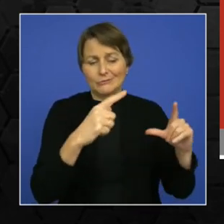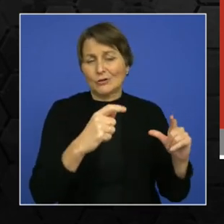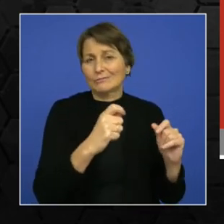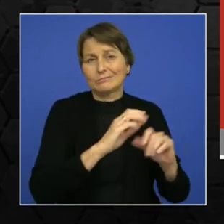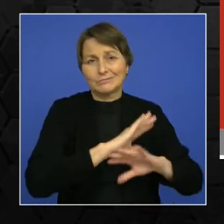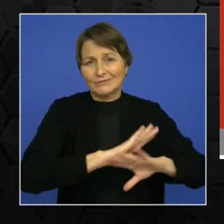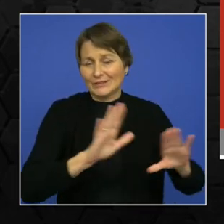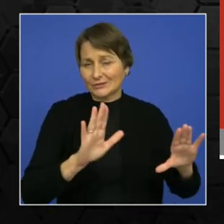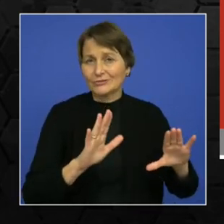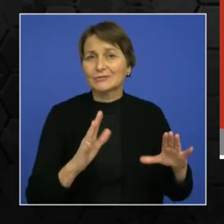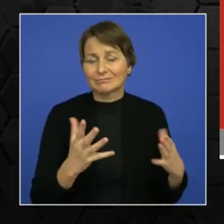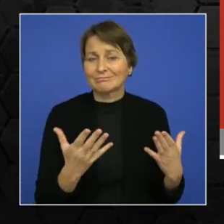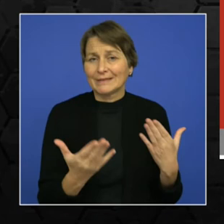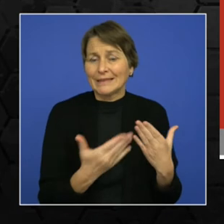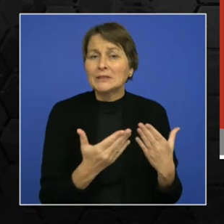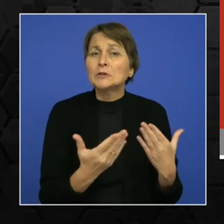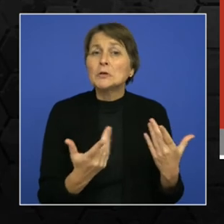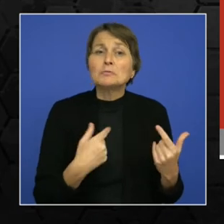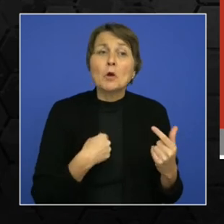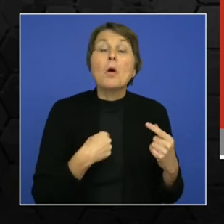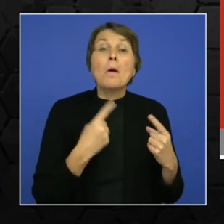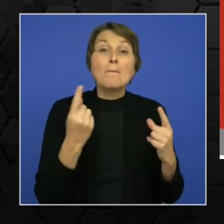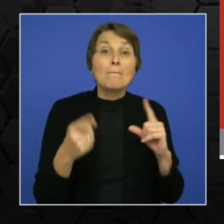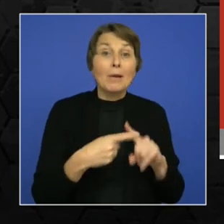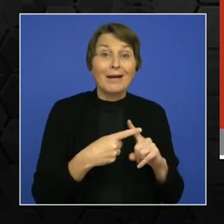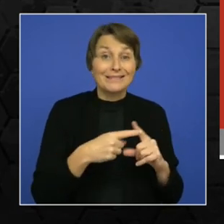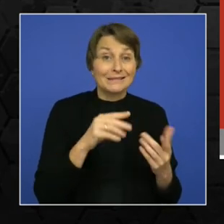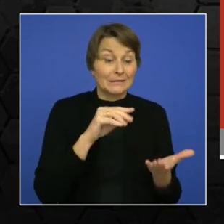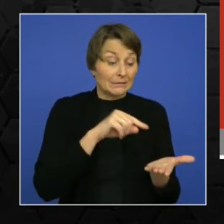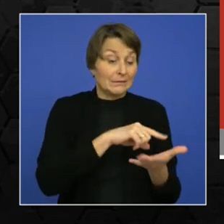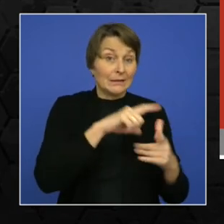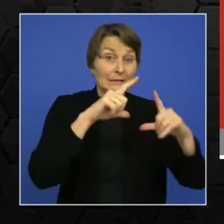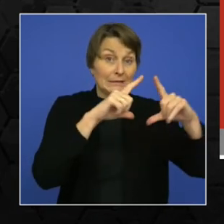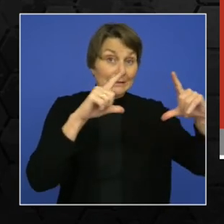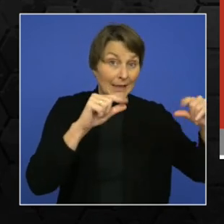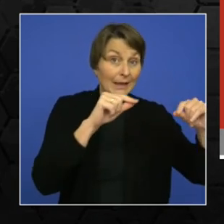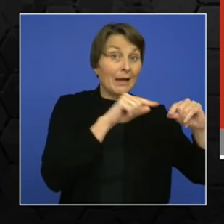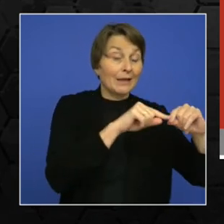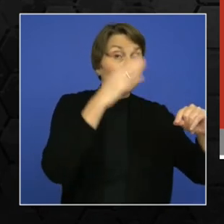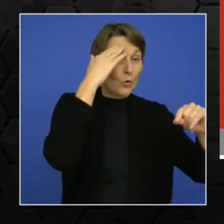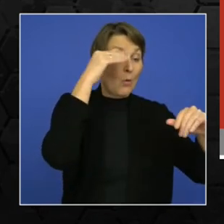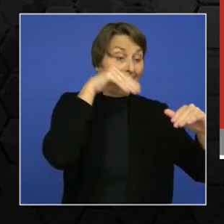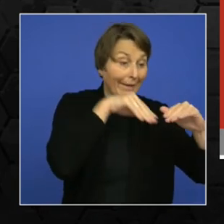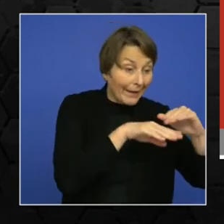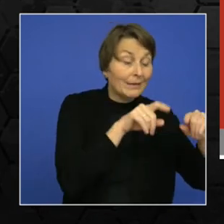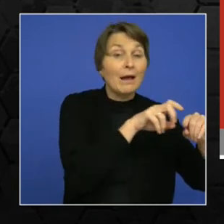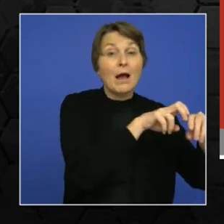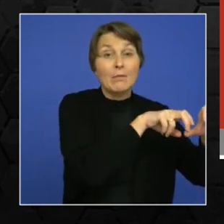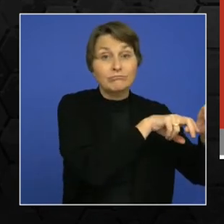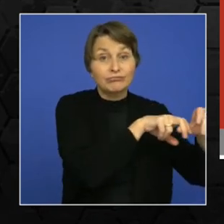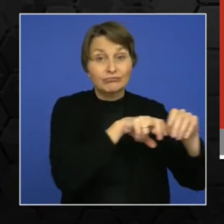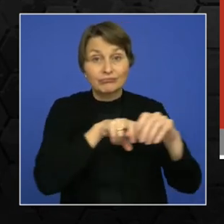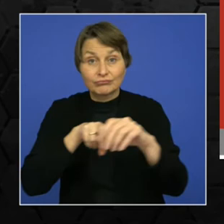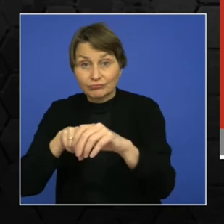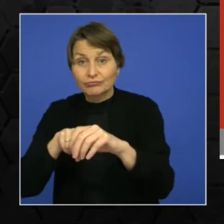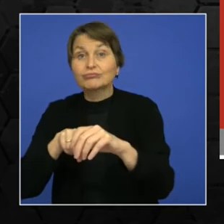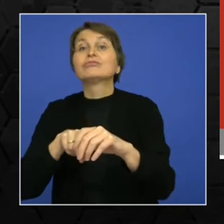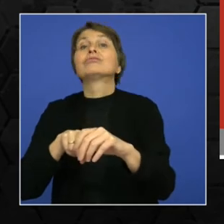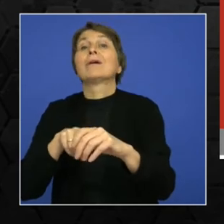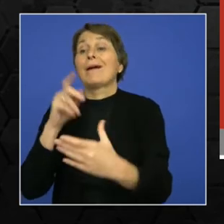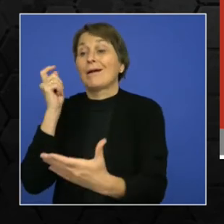find out from where does it have to detect the prices of the travel from where does it have to, you know, add any fines